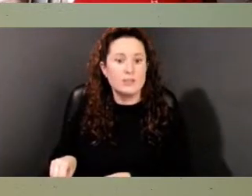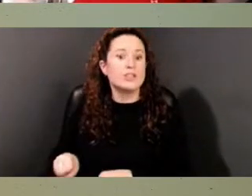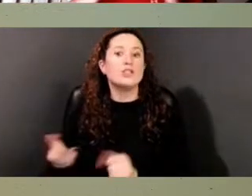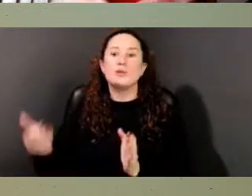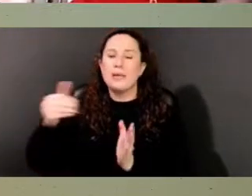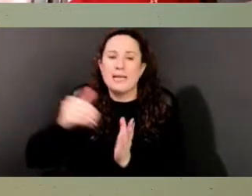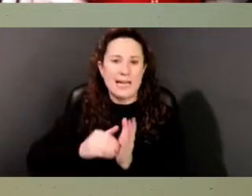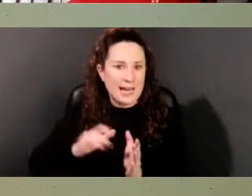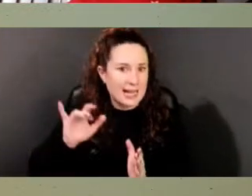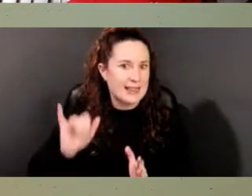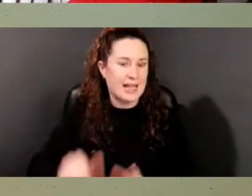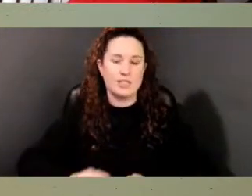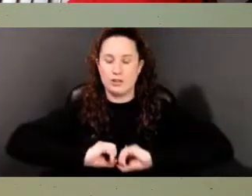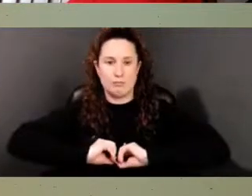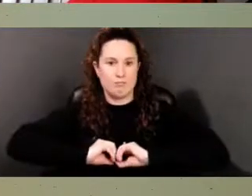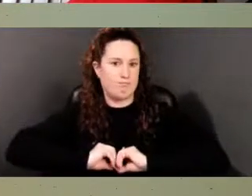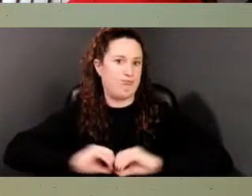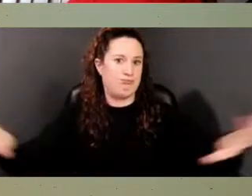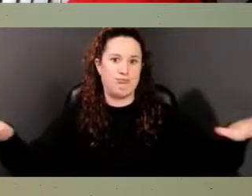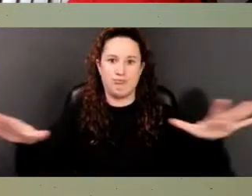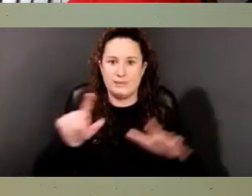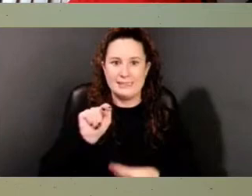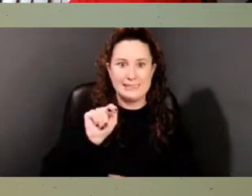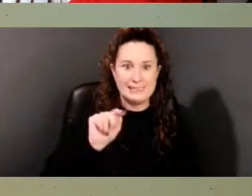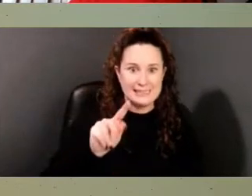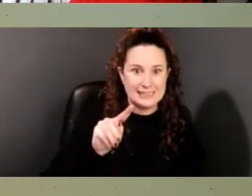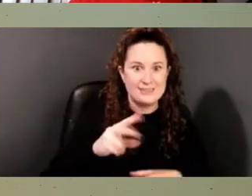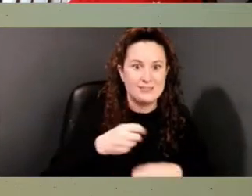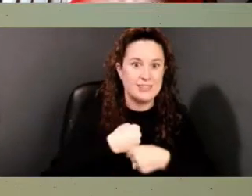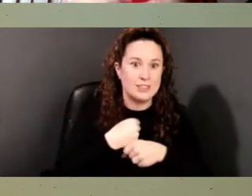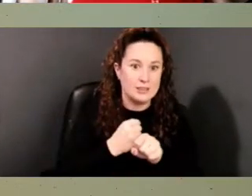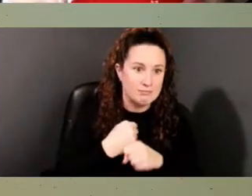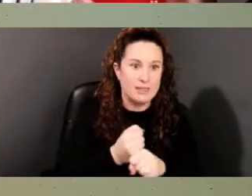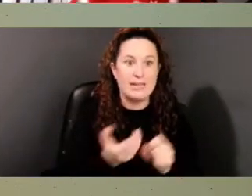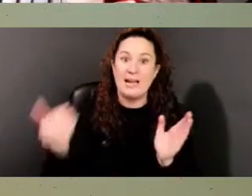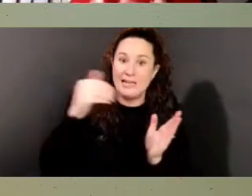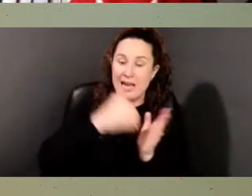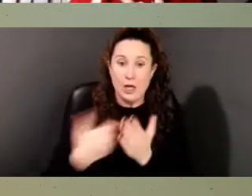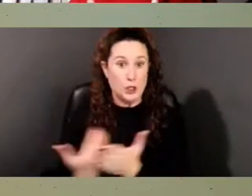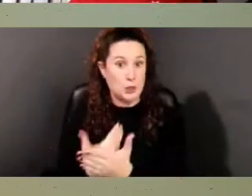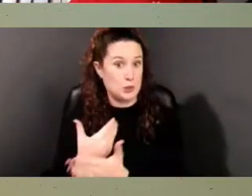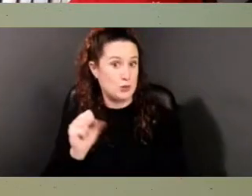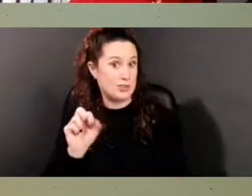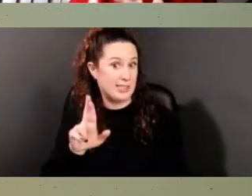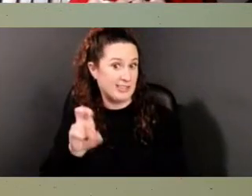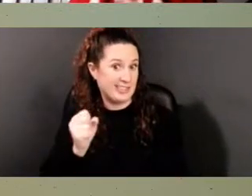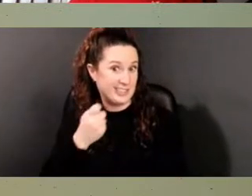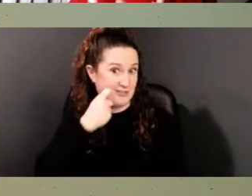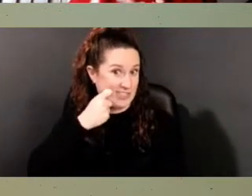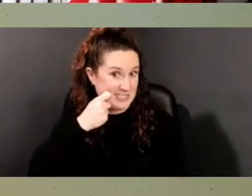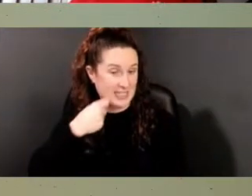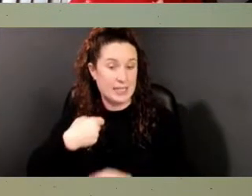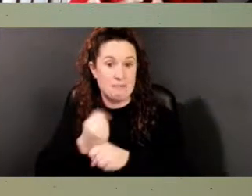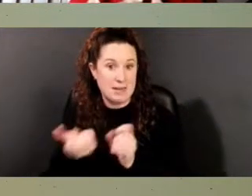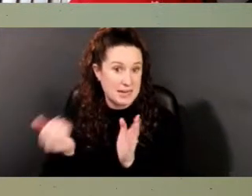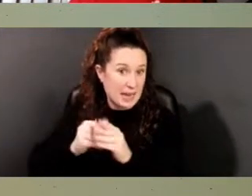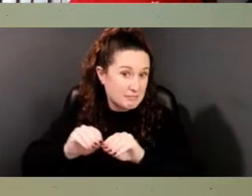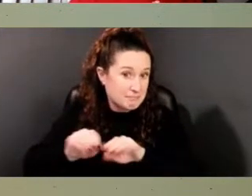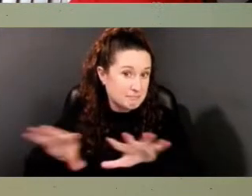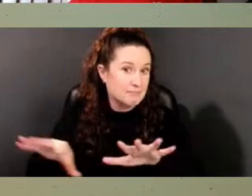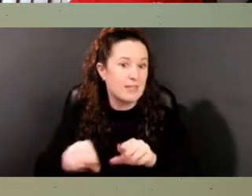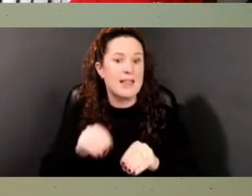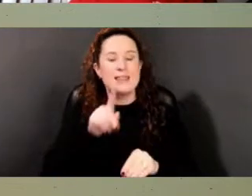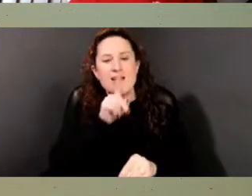miniseries that they remade, um, just a few years ago. That really coalesced with the founding of the